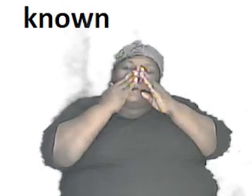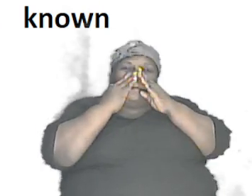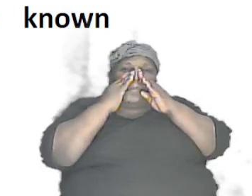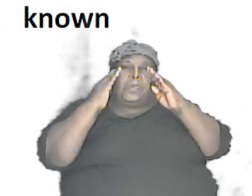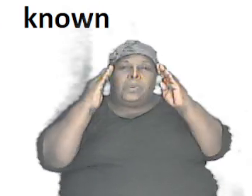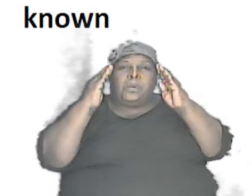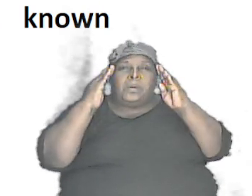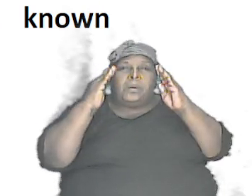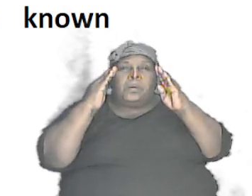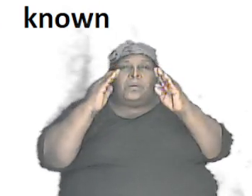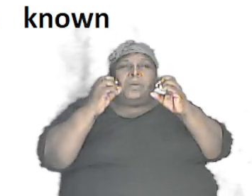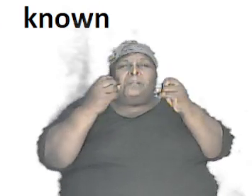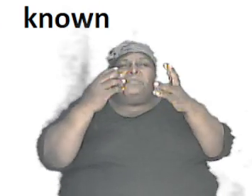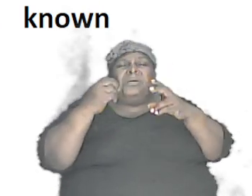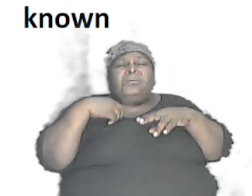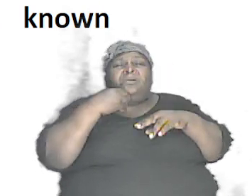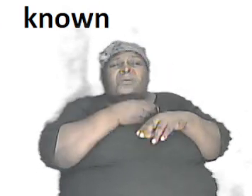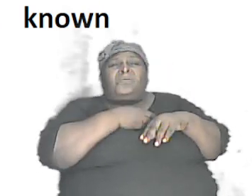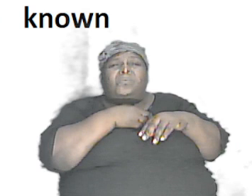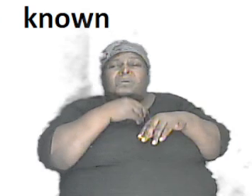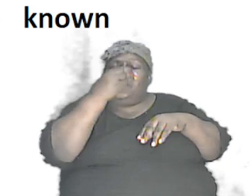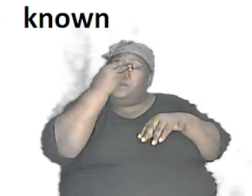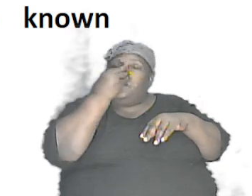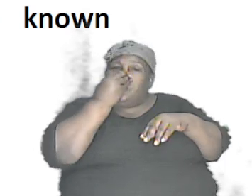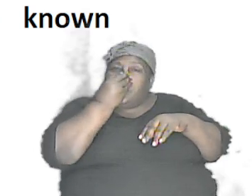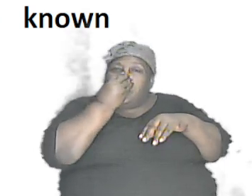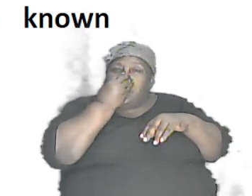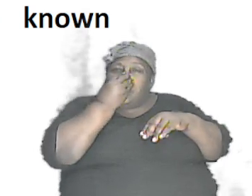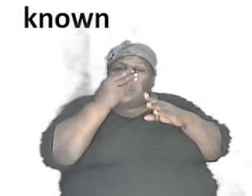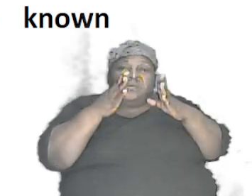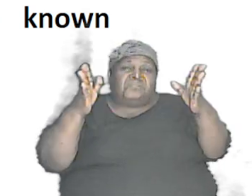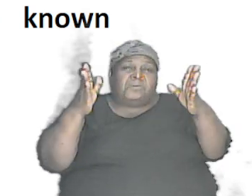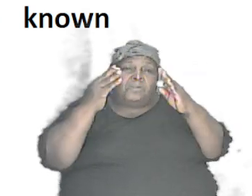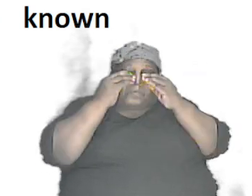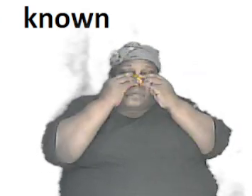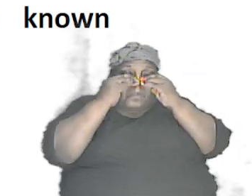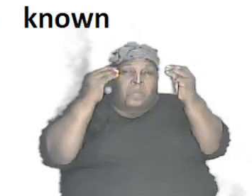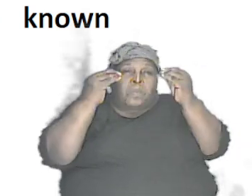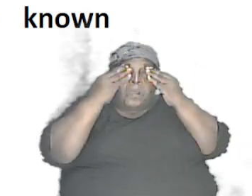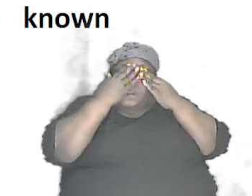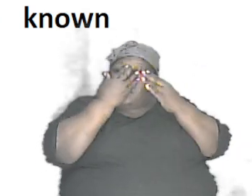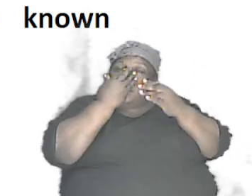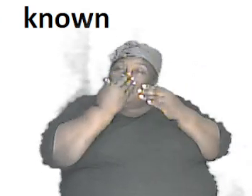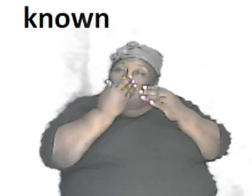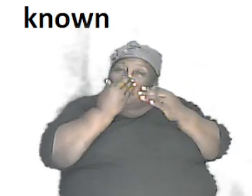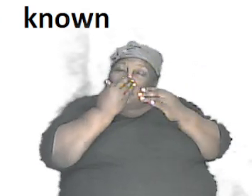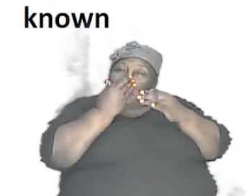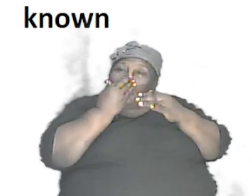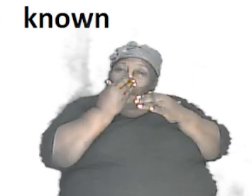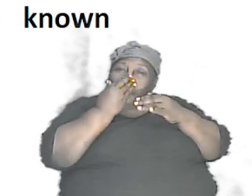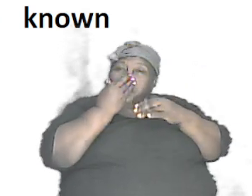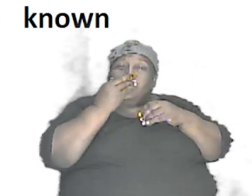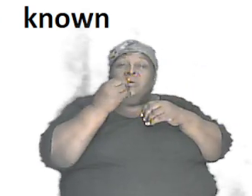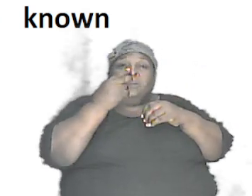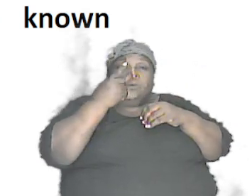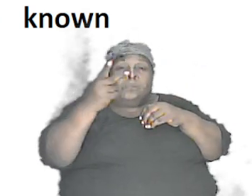why look at many of our noses now our noses generally are big and they are generally flat if you notice if you look at